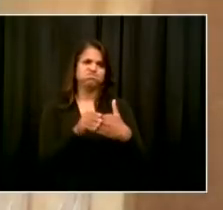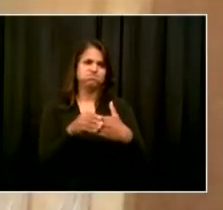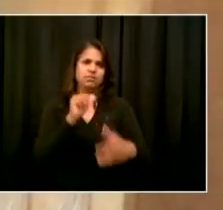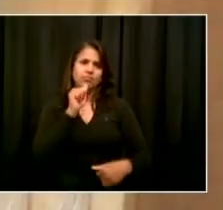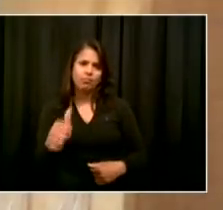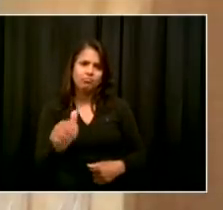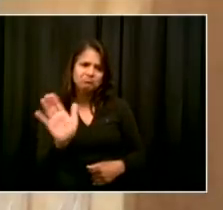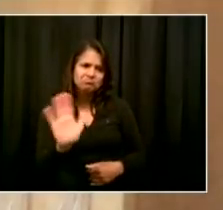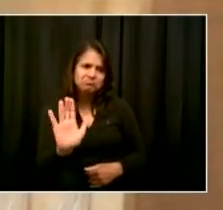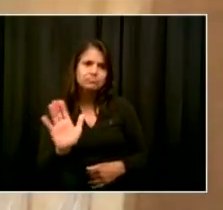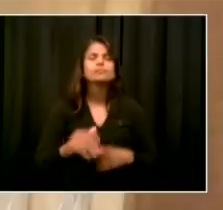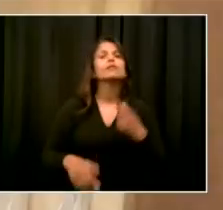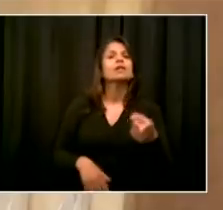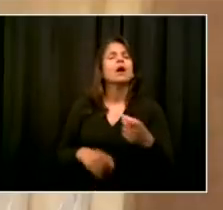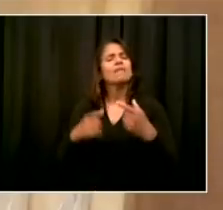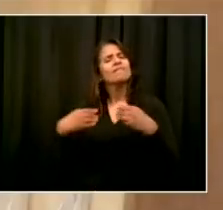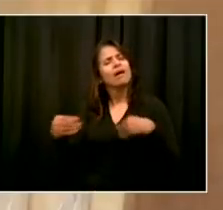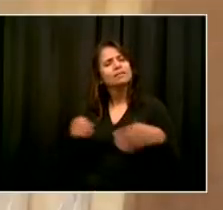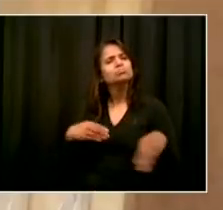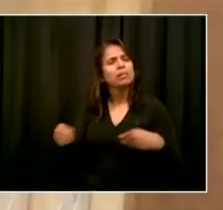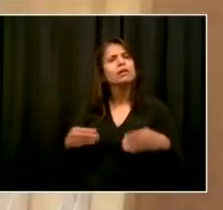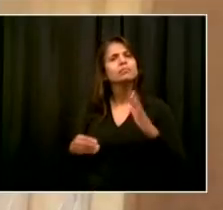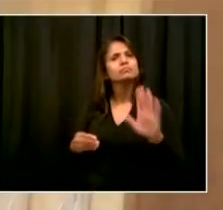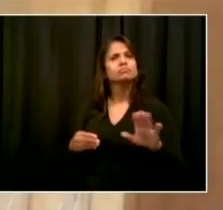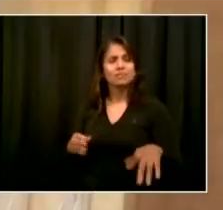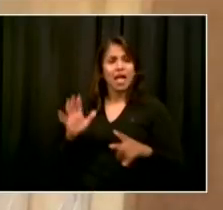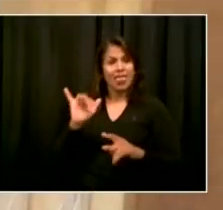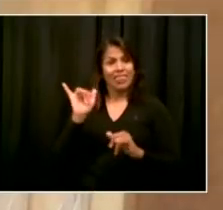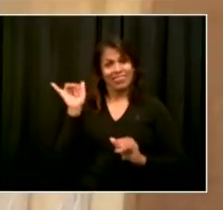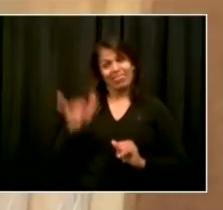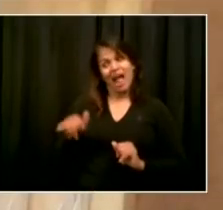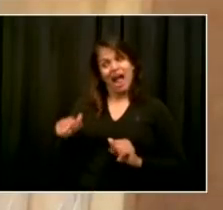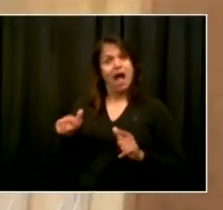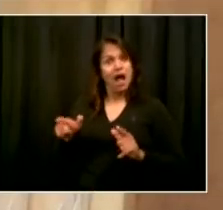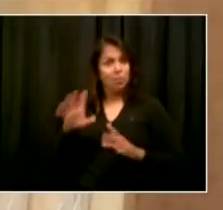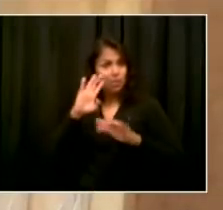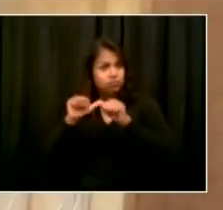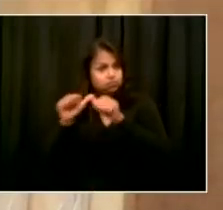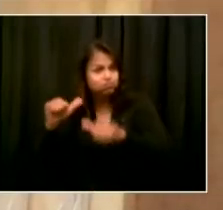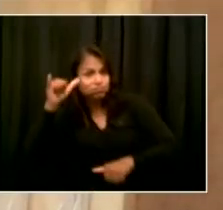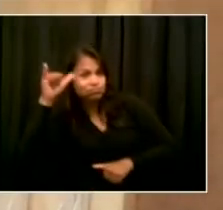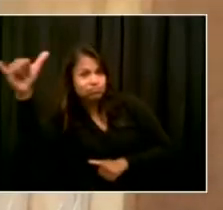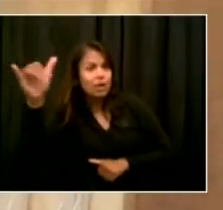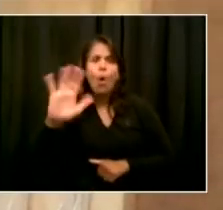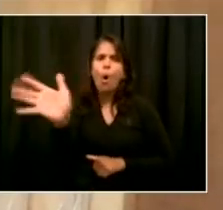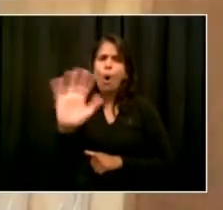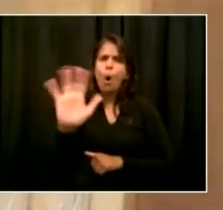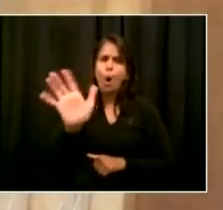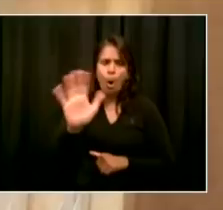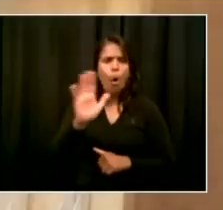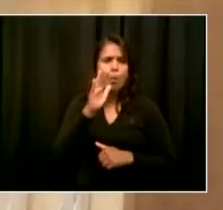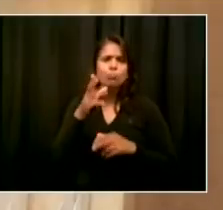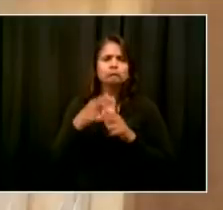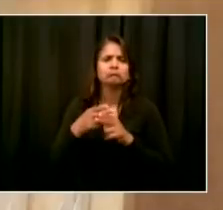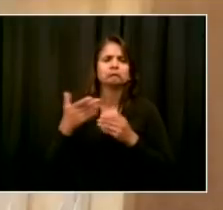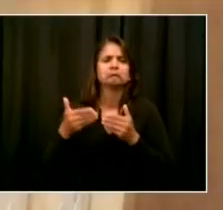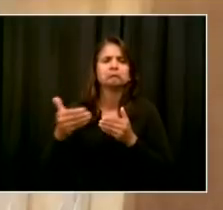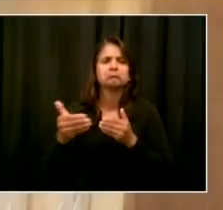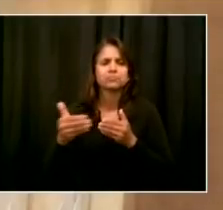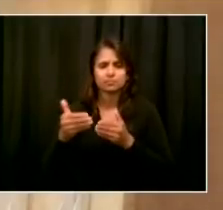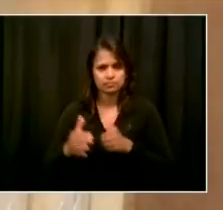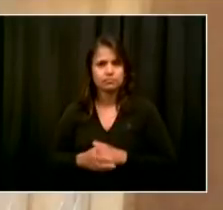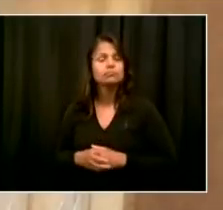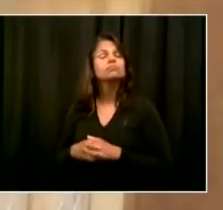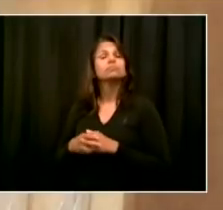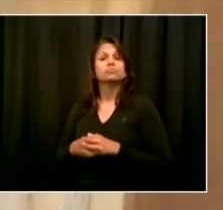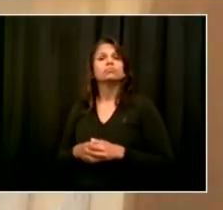that. Obviously, you saw that there's another platform that you'd use for that kind of learning environment. And quite frankly, we think